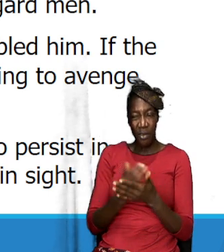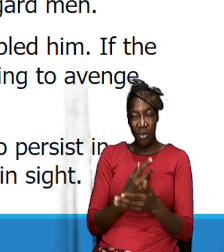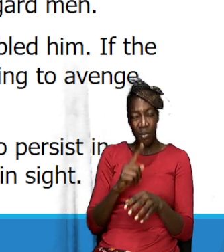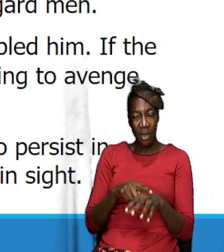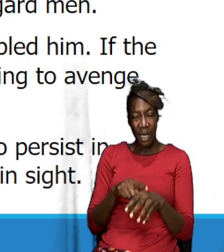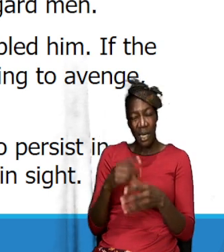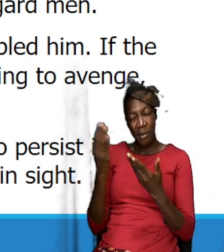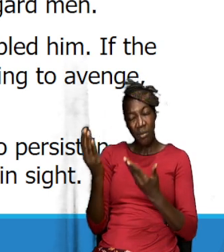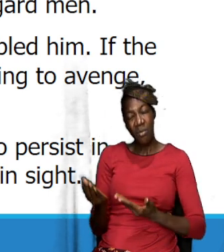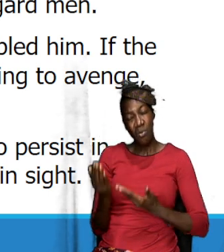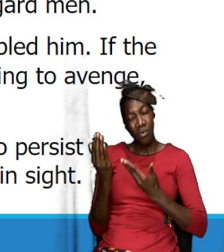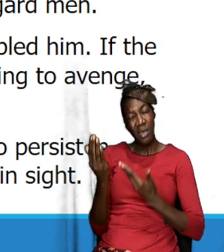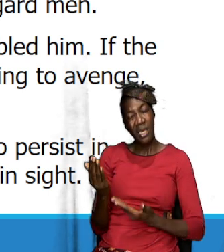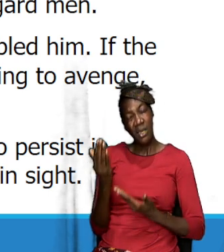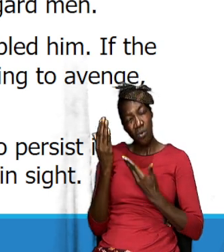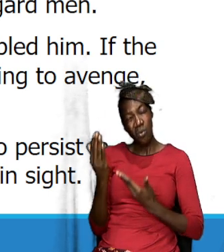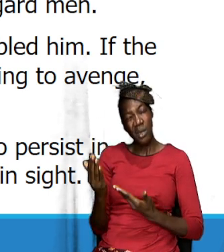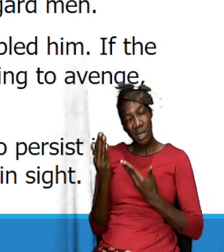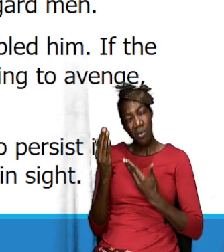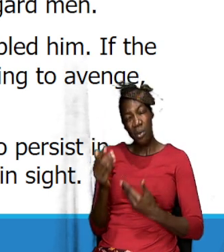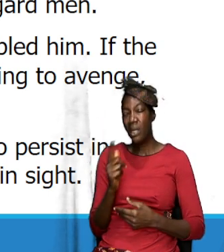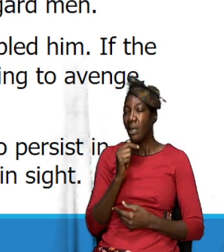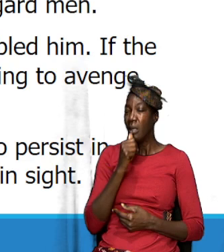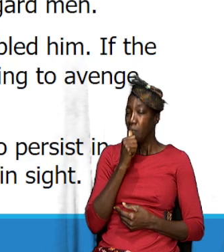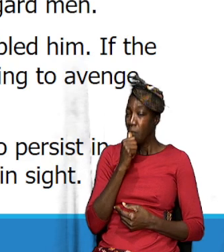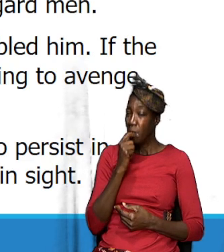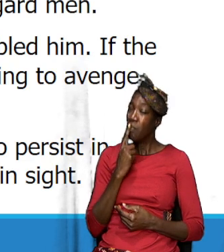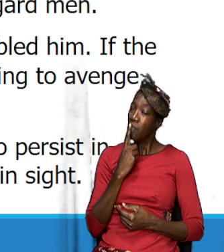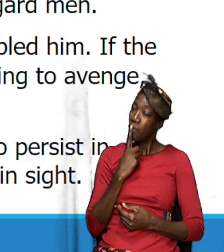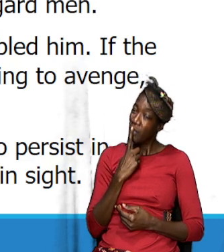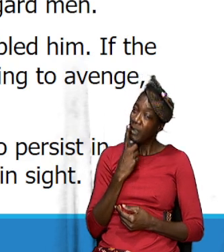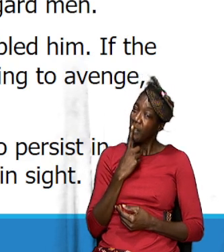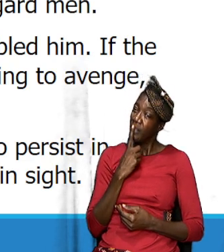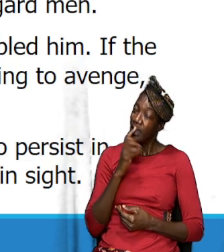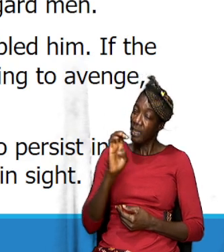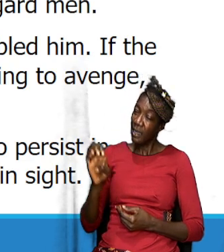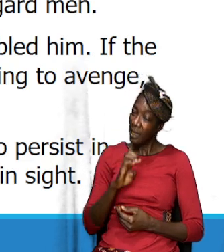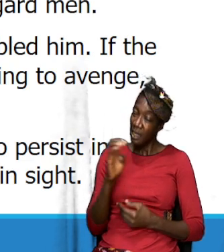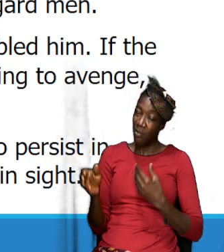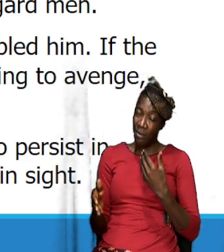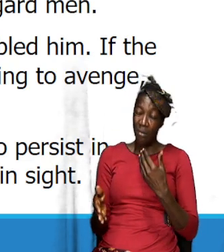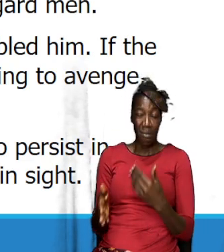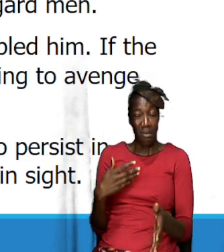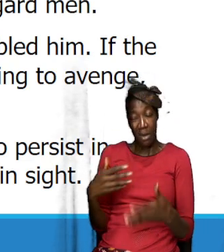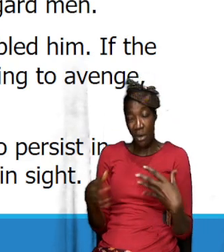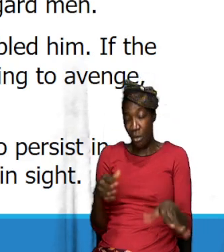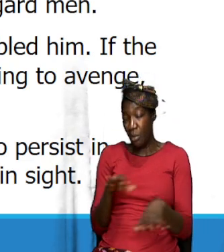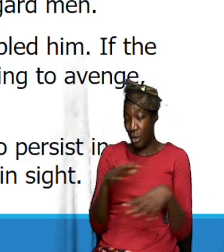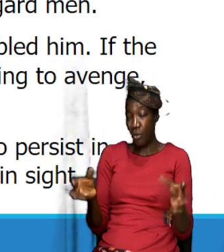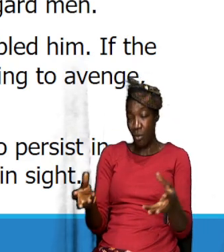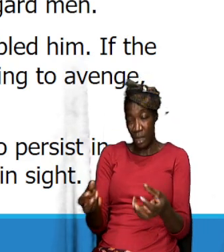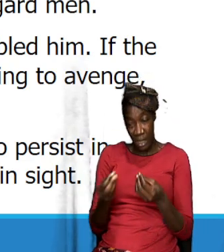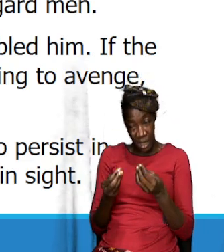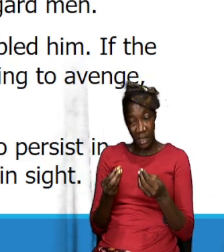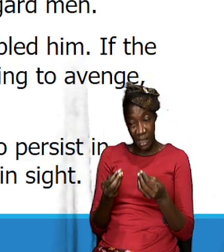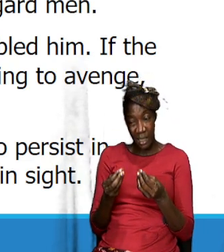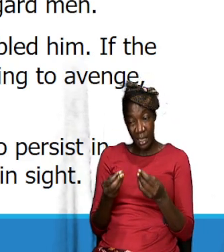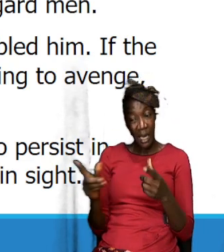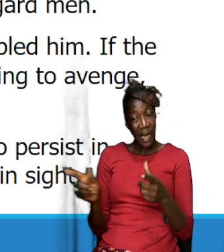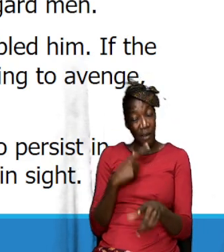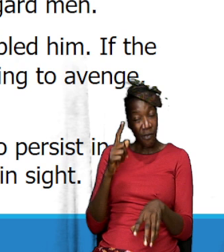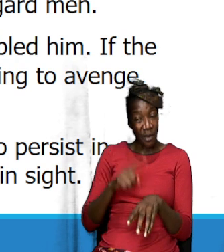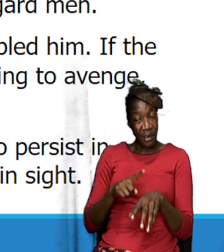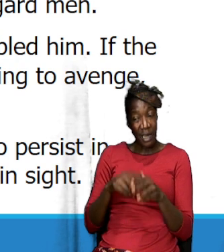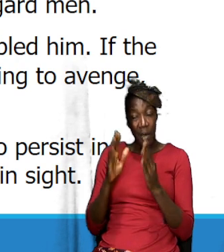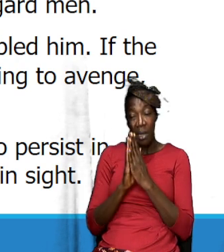to wait to be patient and say even though I don't get it the first time I'm going to ask a second